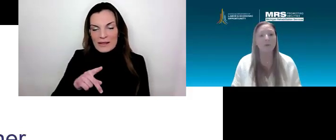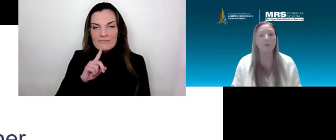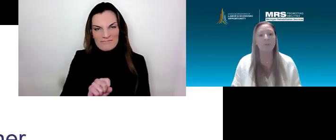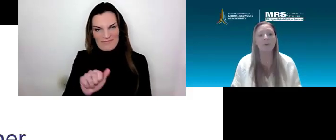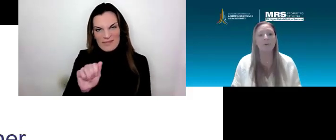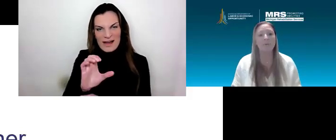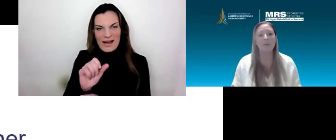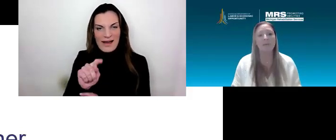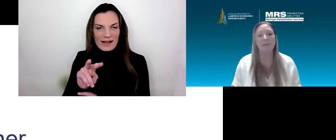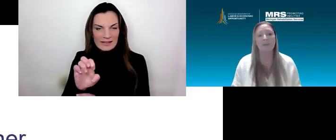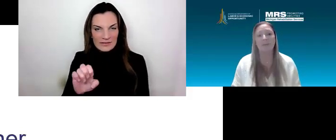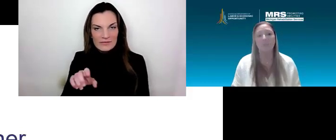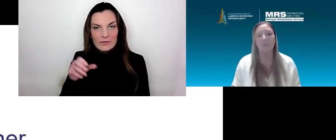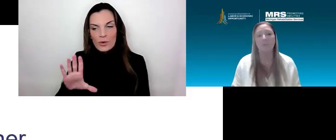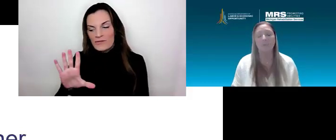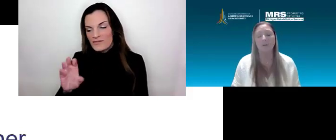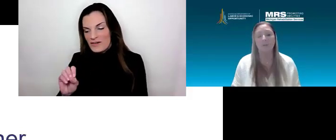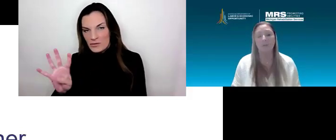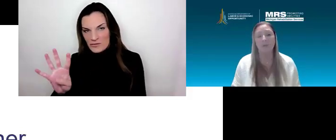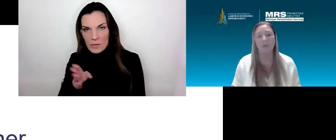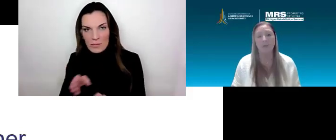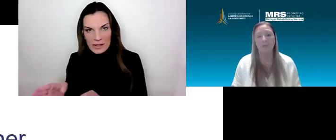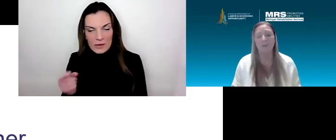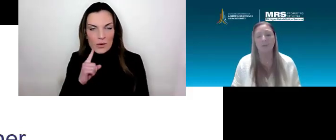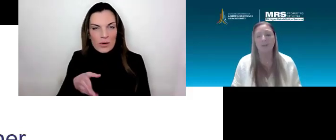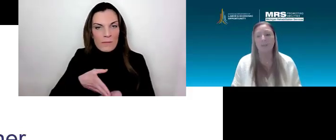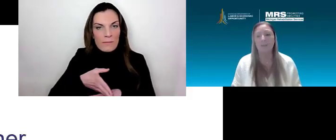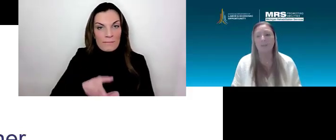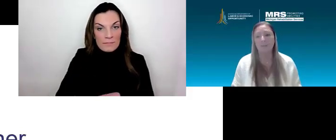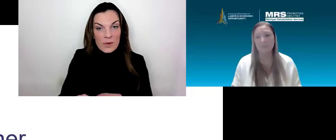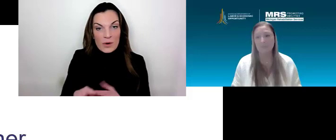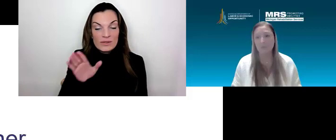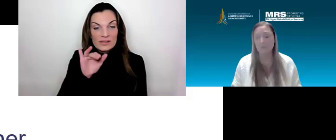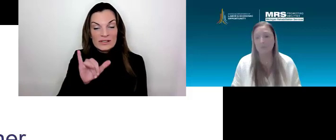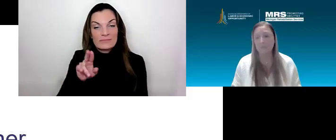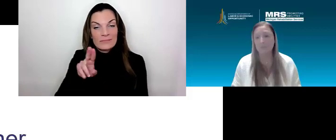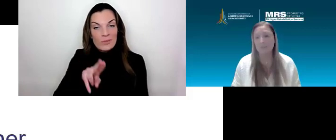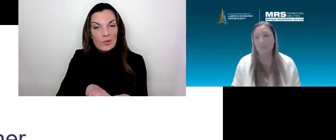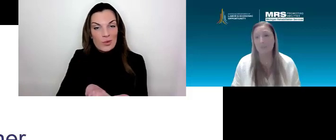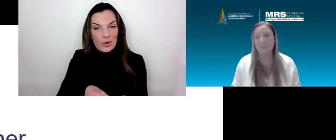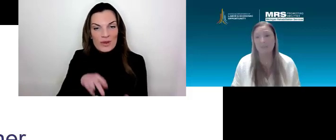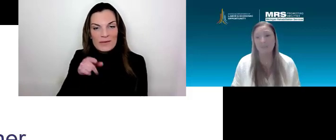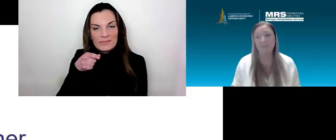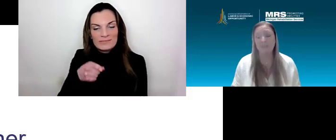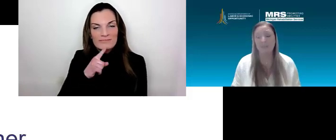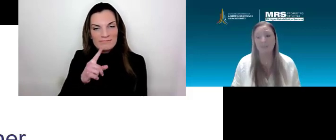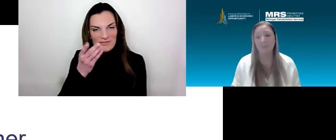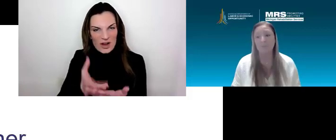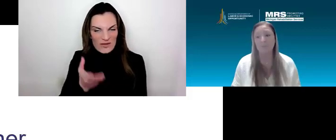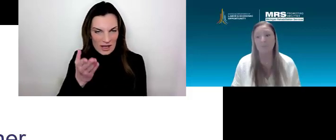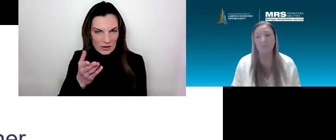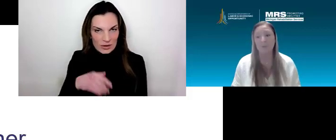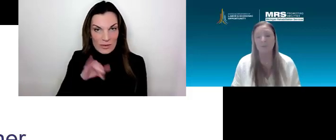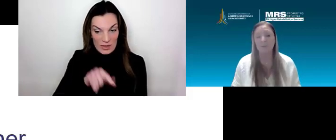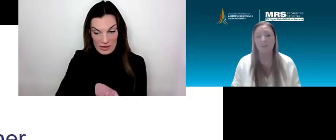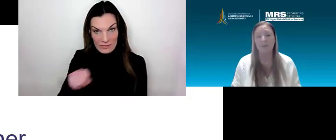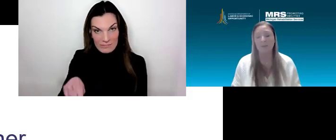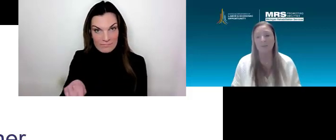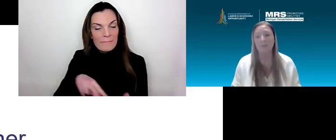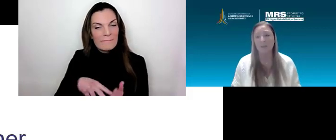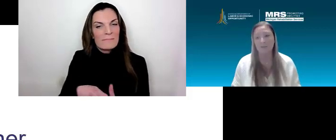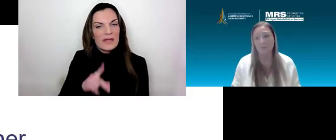or a post-secondary enrollment verification. This is showing us that that potentially eligible student